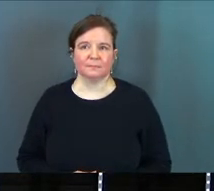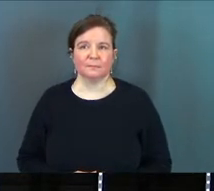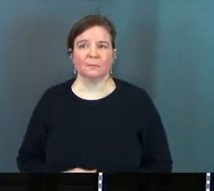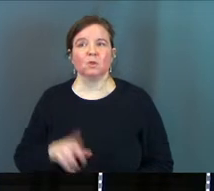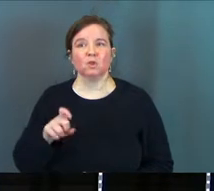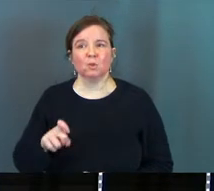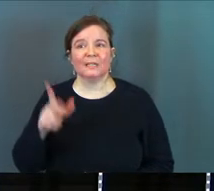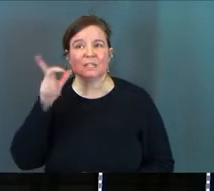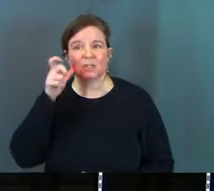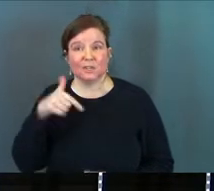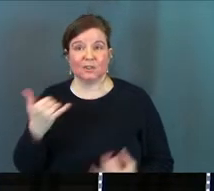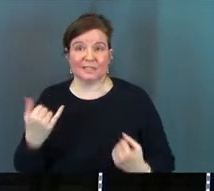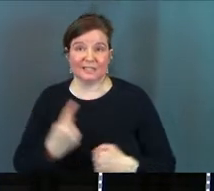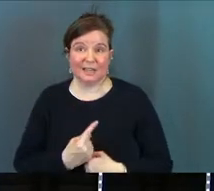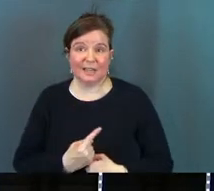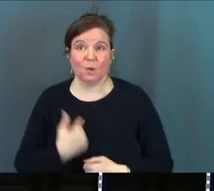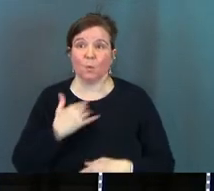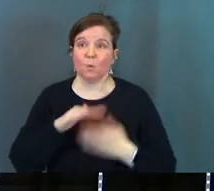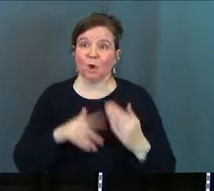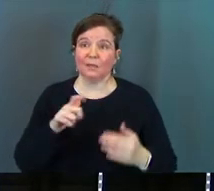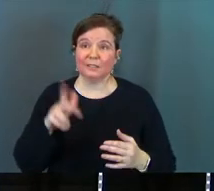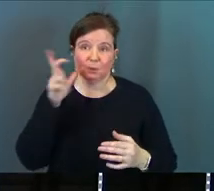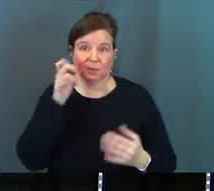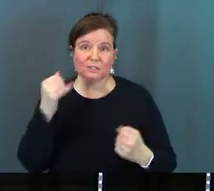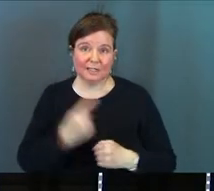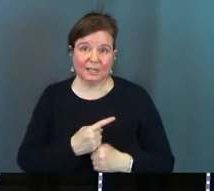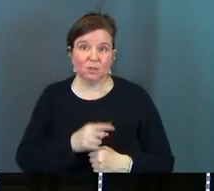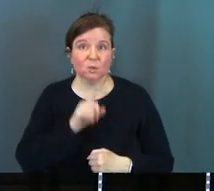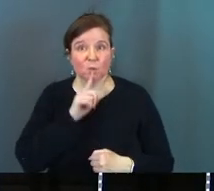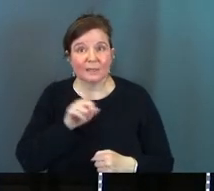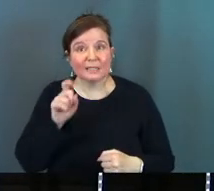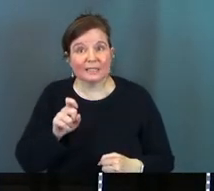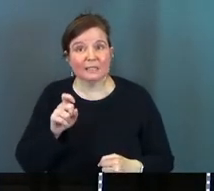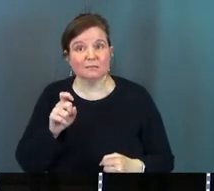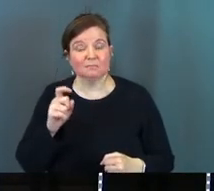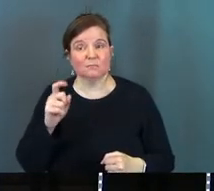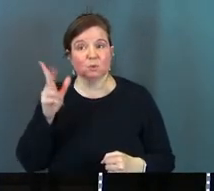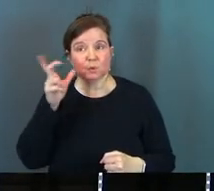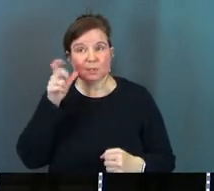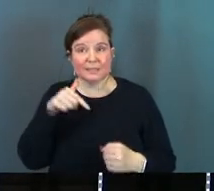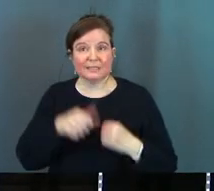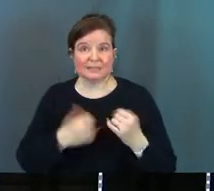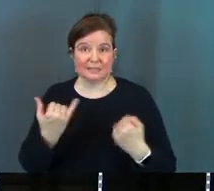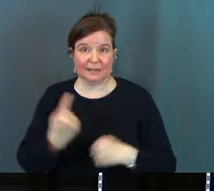you need to hear this today we all need to hear it today you really need to hear this today